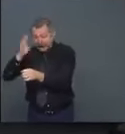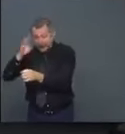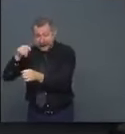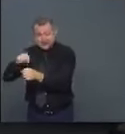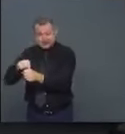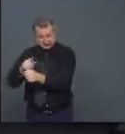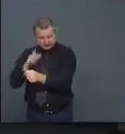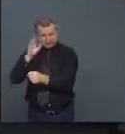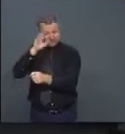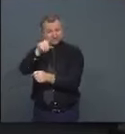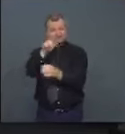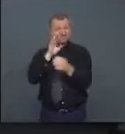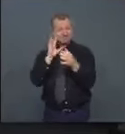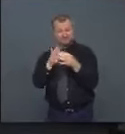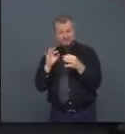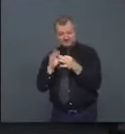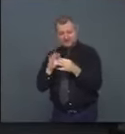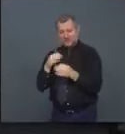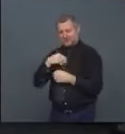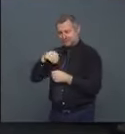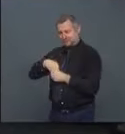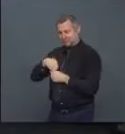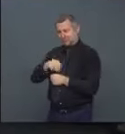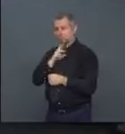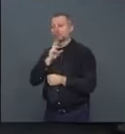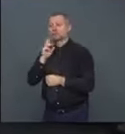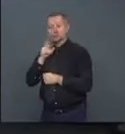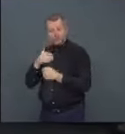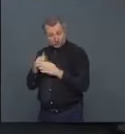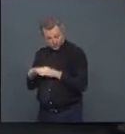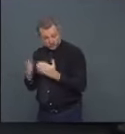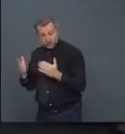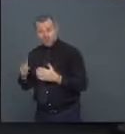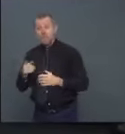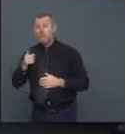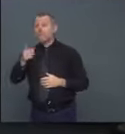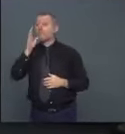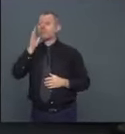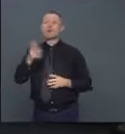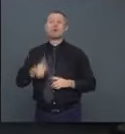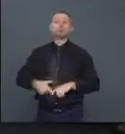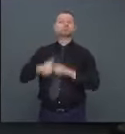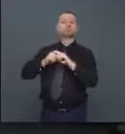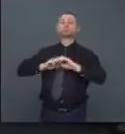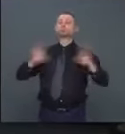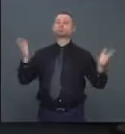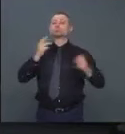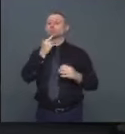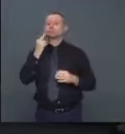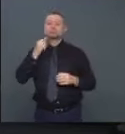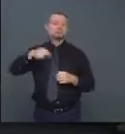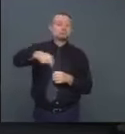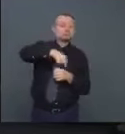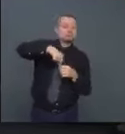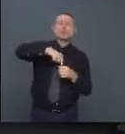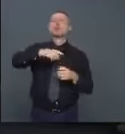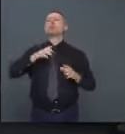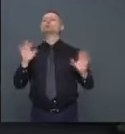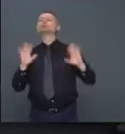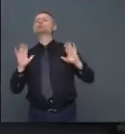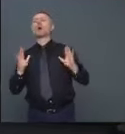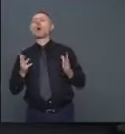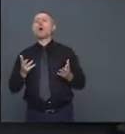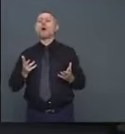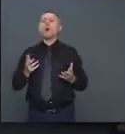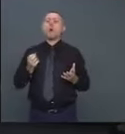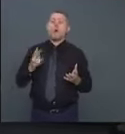well. Is there any potential delaying that, not only specifically in these neighborhoods where the clusters are, but additional shutdowns there? And by extension, the rest of the